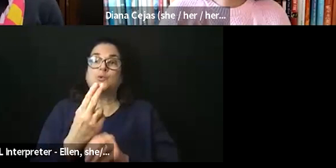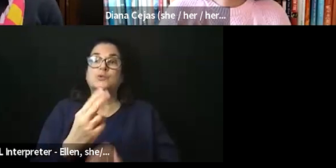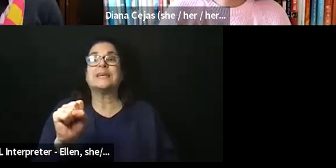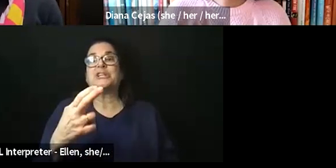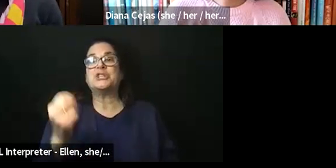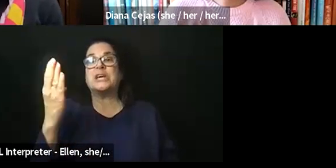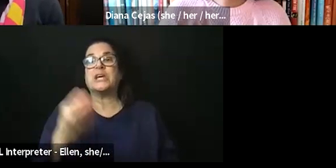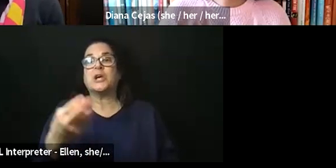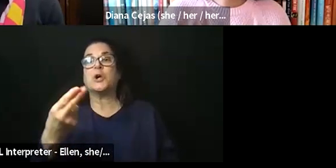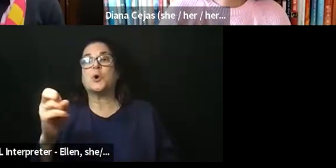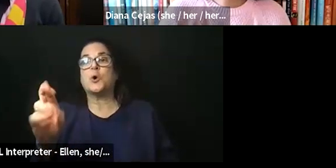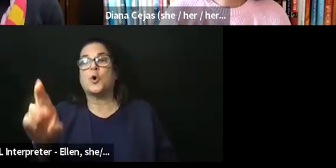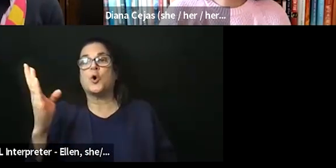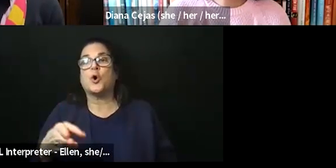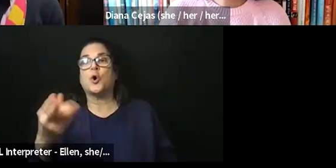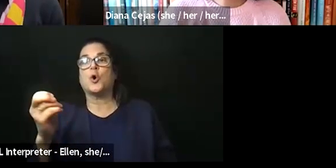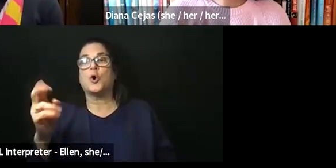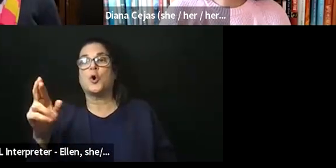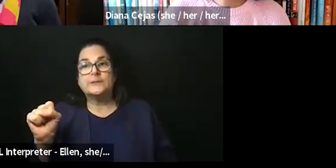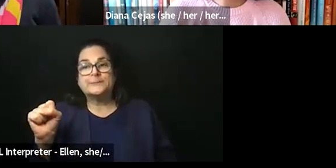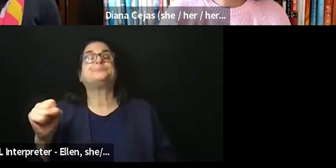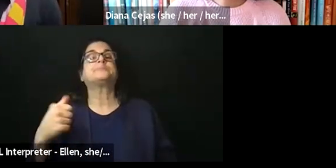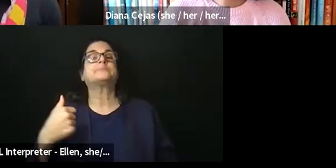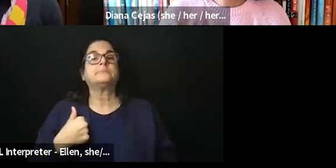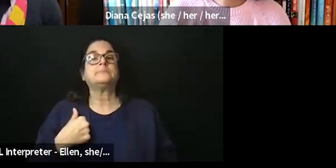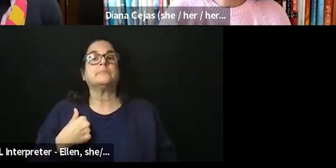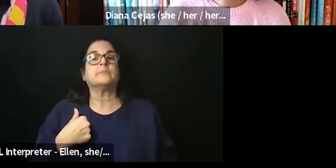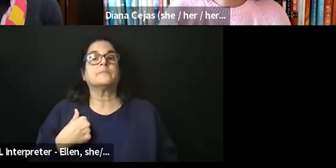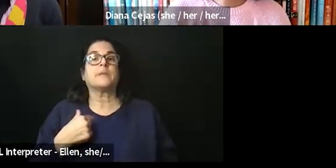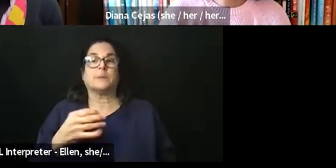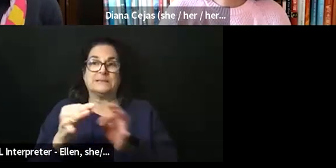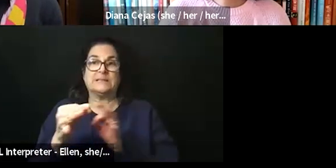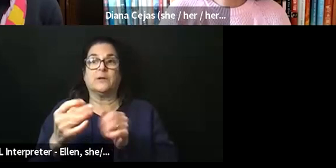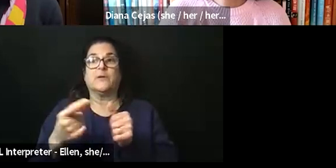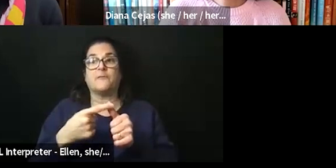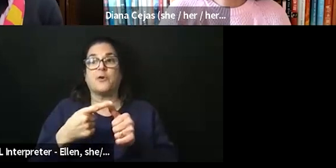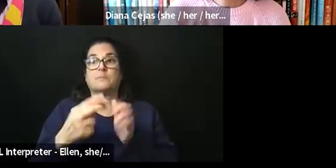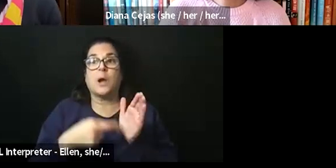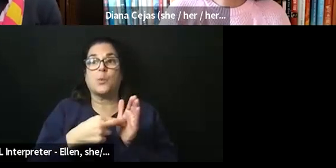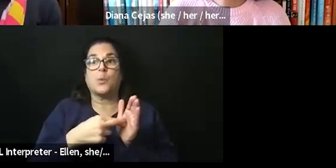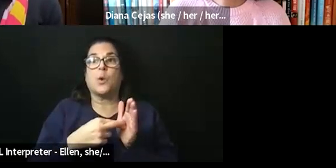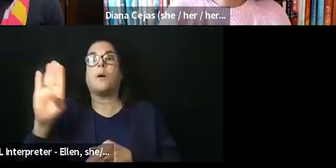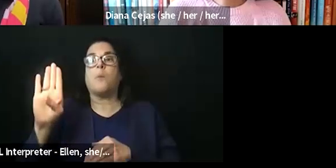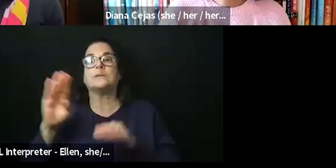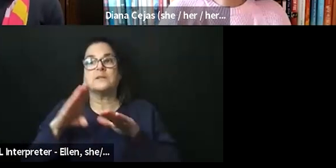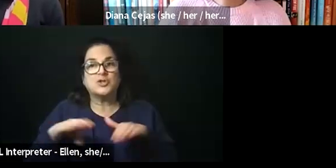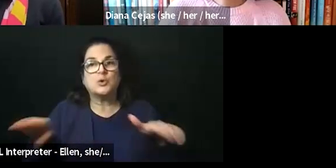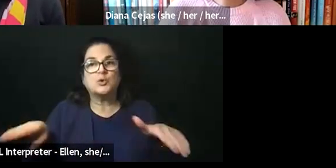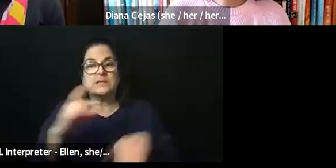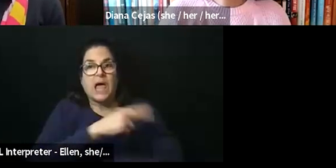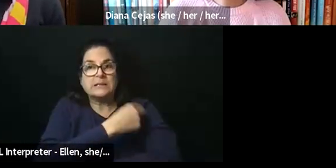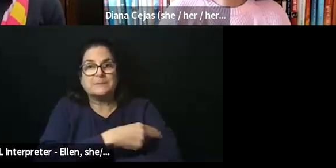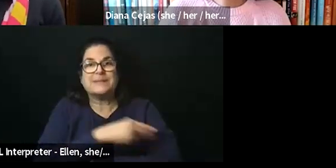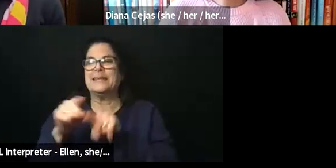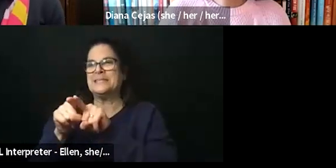my pronouns. My physical, well, let me tell you my first, my role is at Boston Children's Hospital. So I'm in the same city and